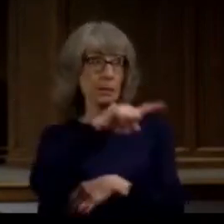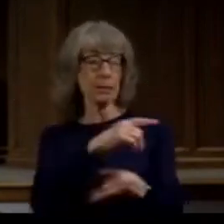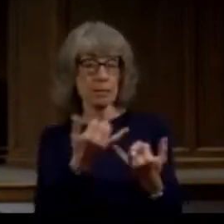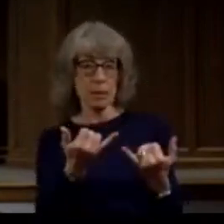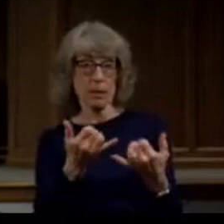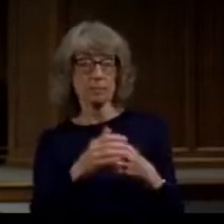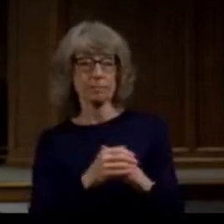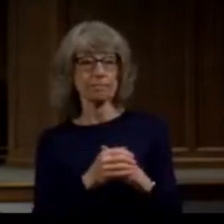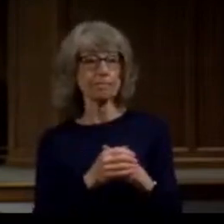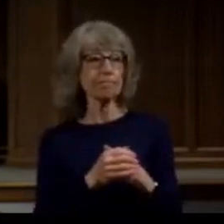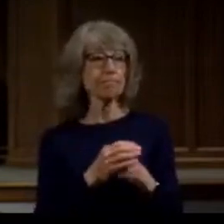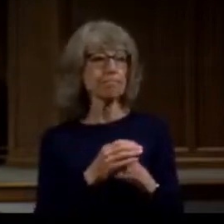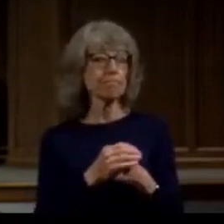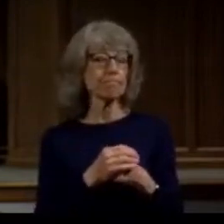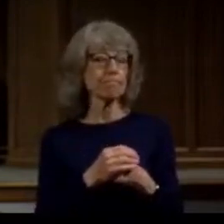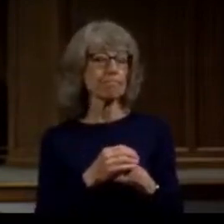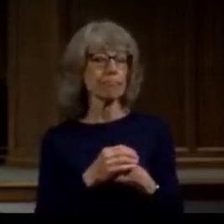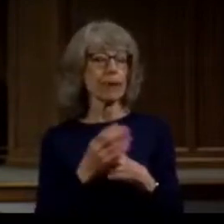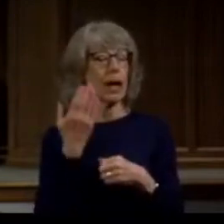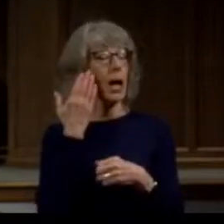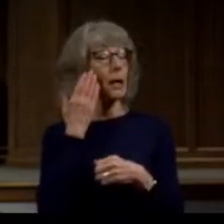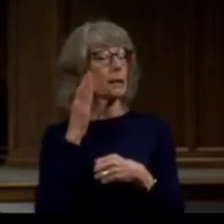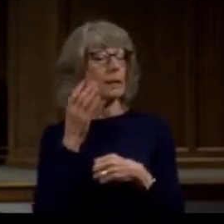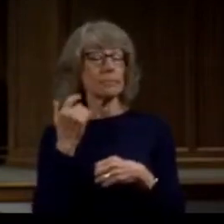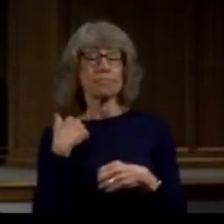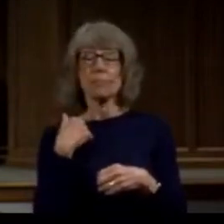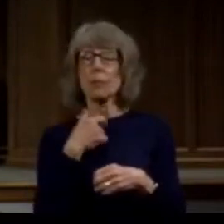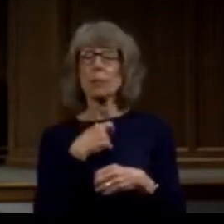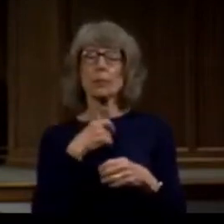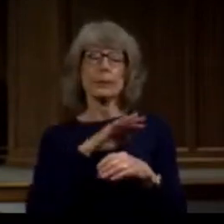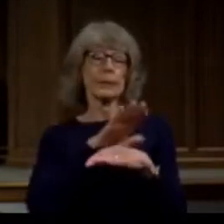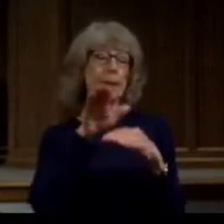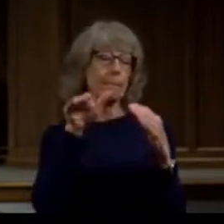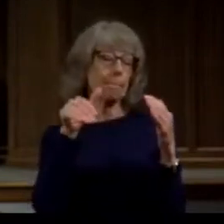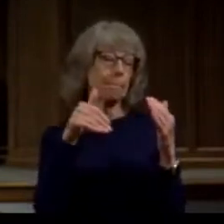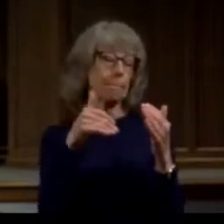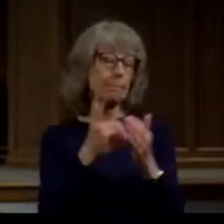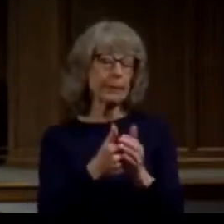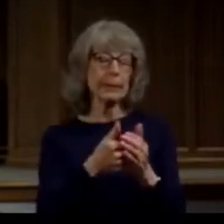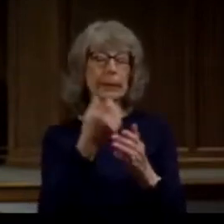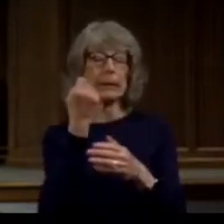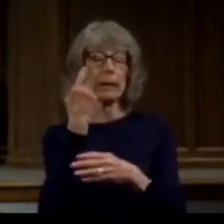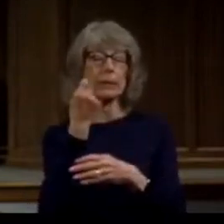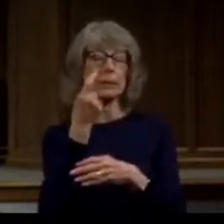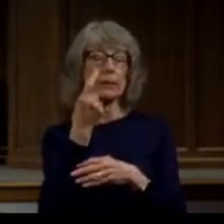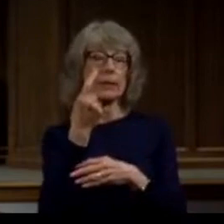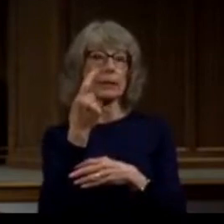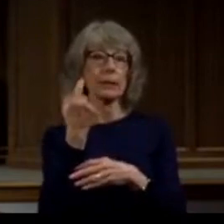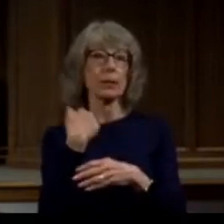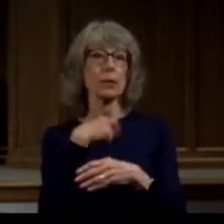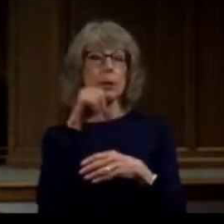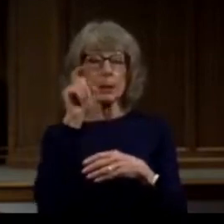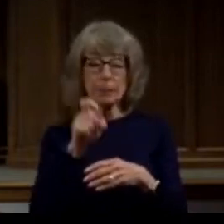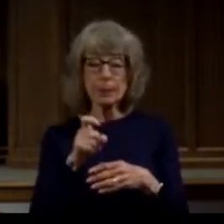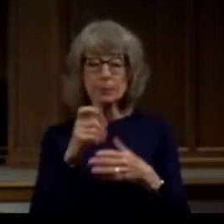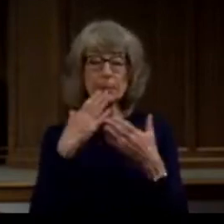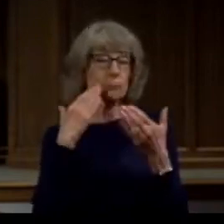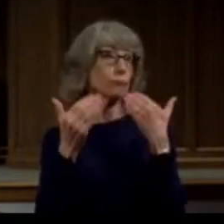don't know that we fully understand how grateful we should be to have a preacher like Phil